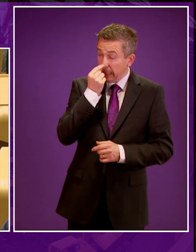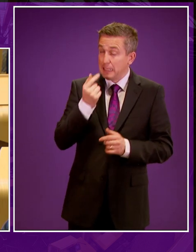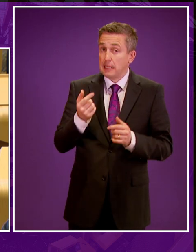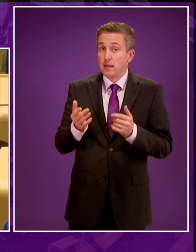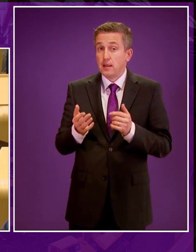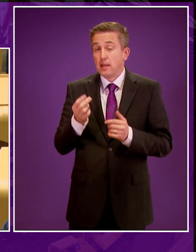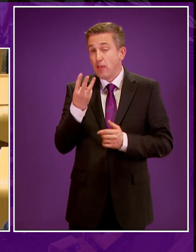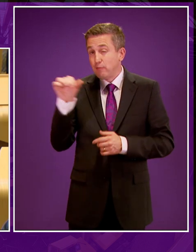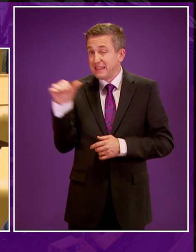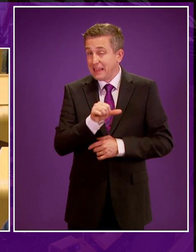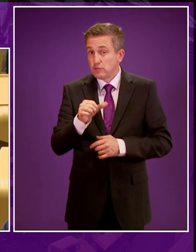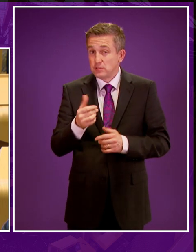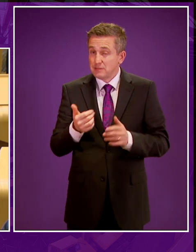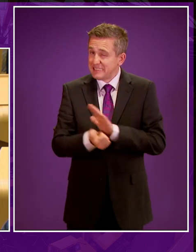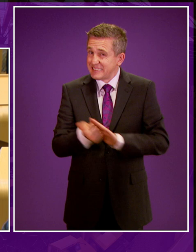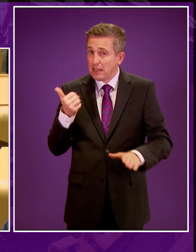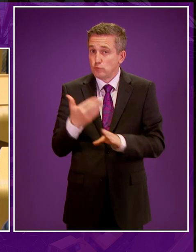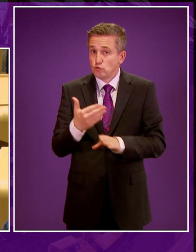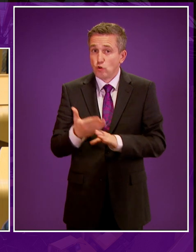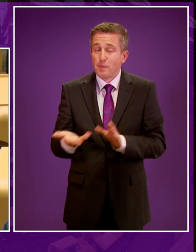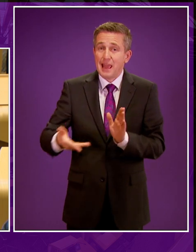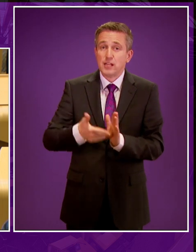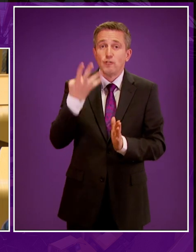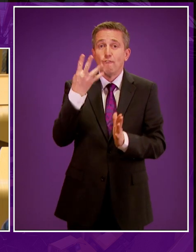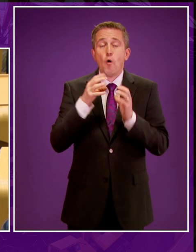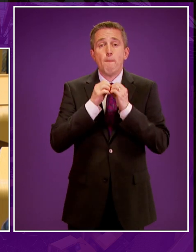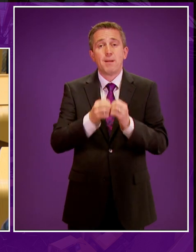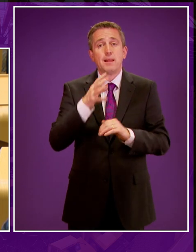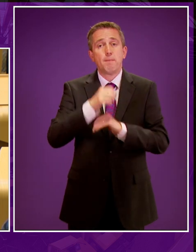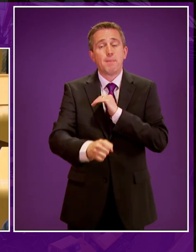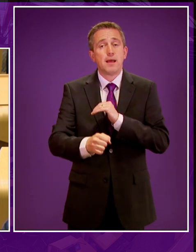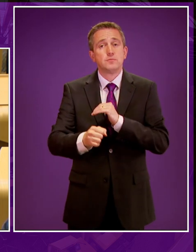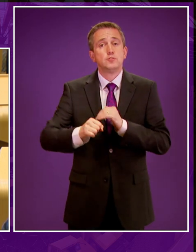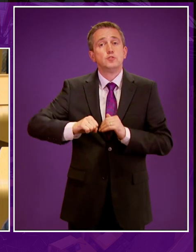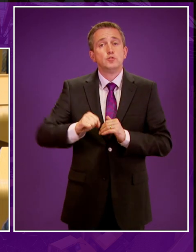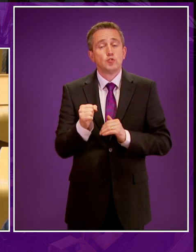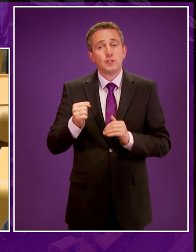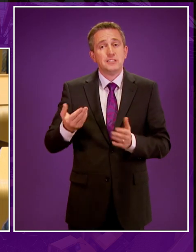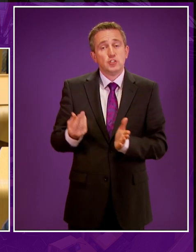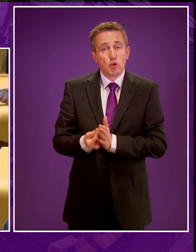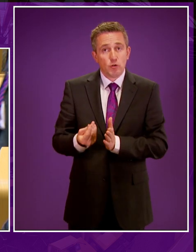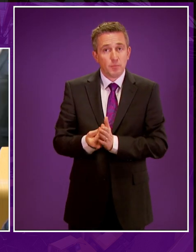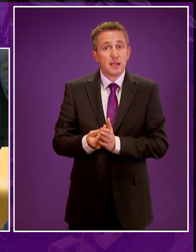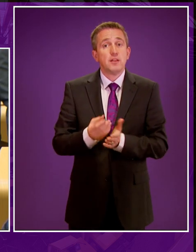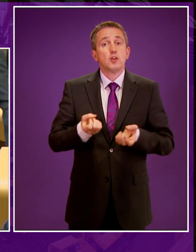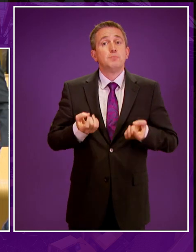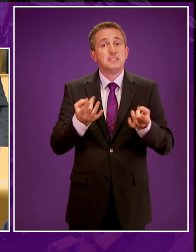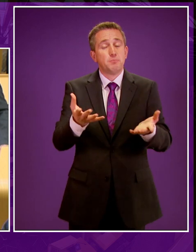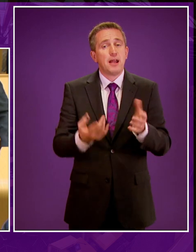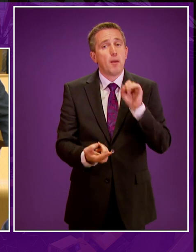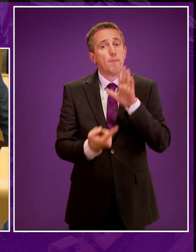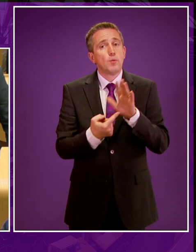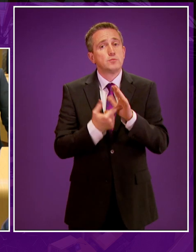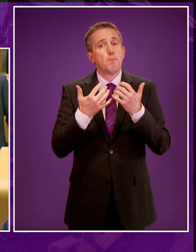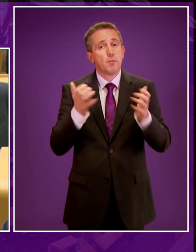highly skilled jobs and bring £4 billion in additional tax receipts to the Scottish economy, which could be spent on vital public services here in